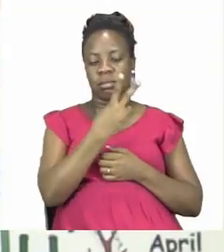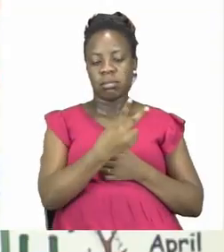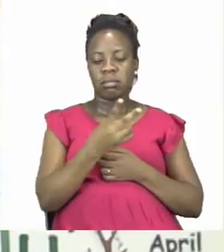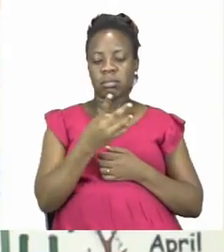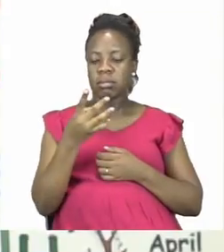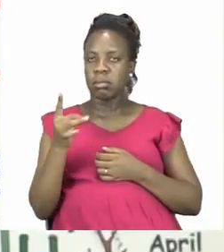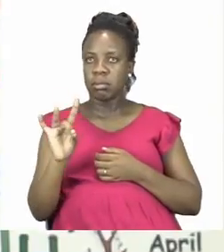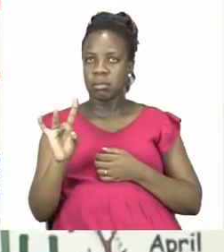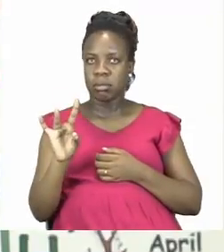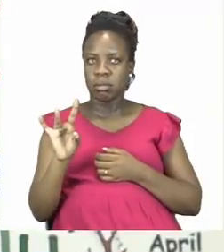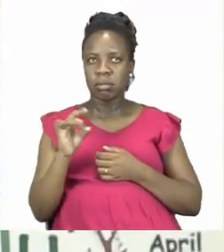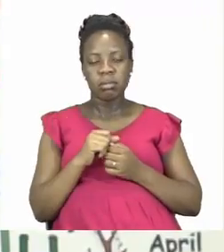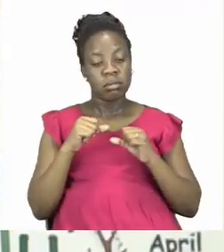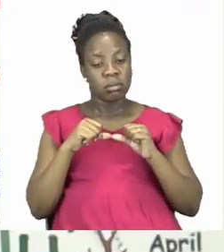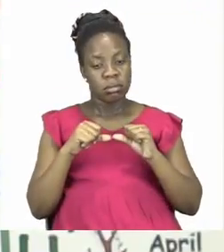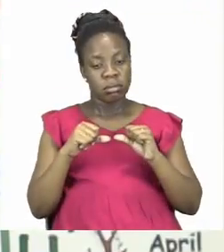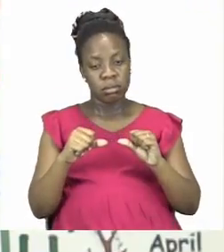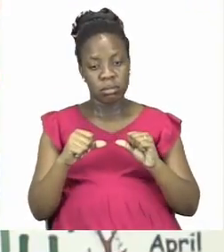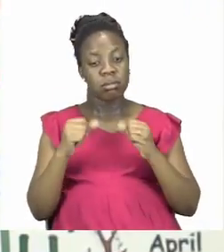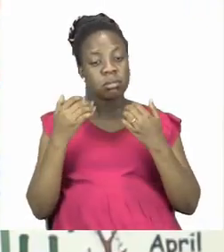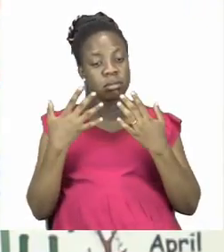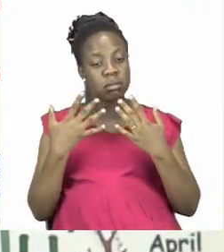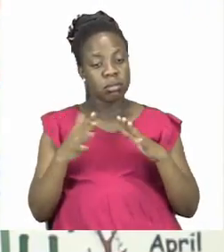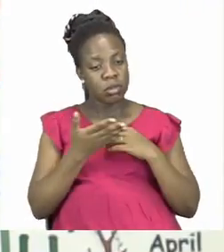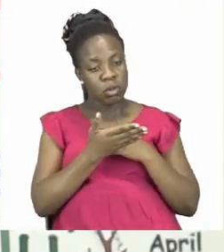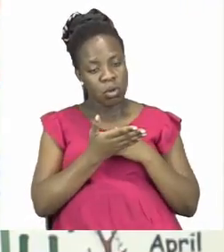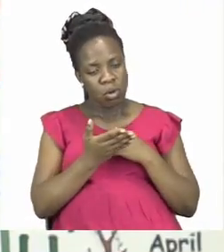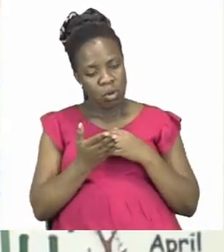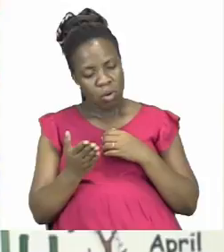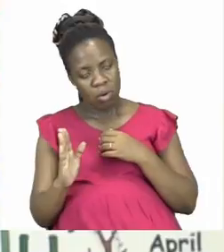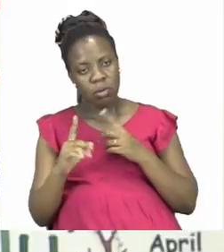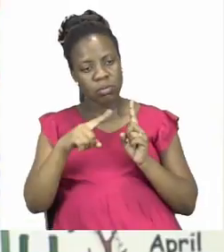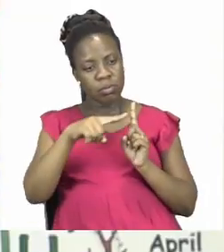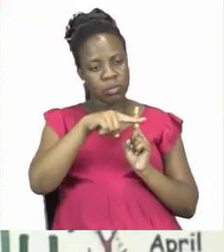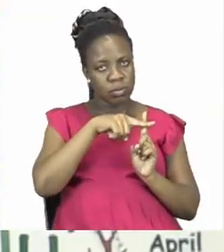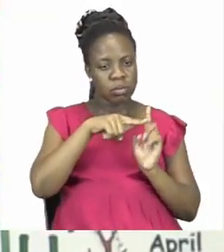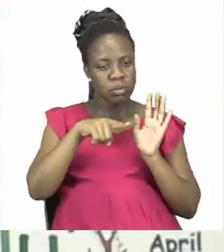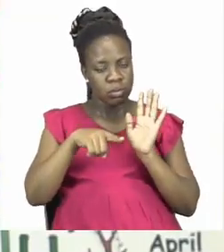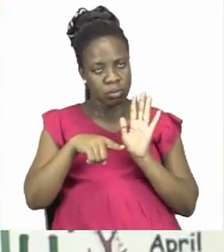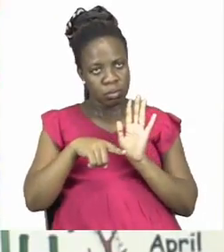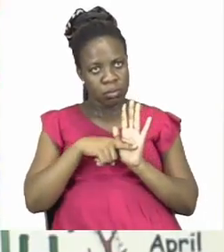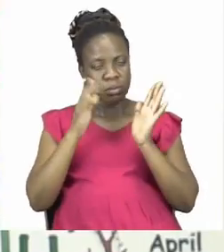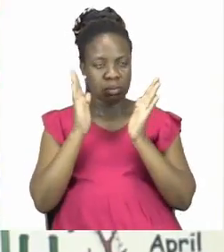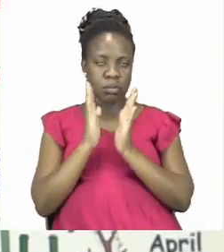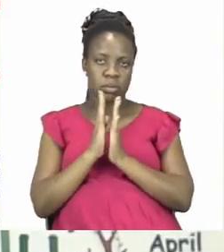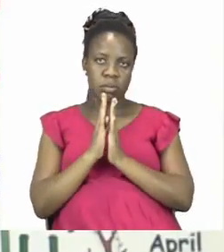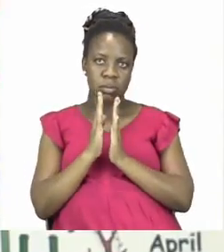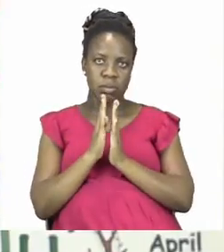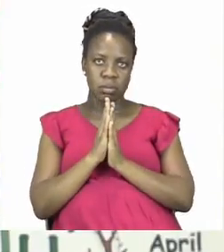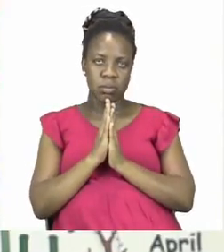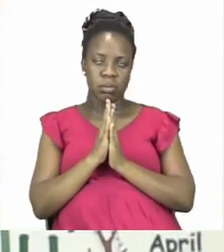Now you need to go ahead and finish or calculate all the other sums and make sure you write in the right